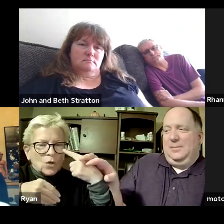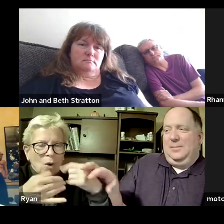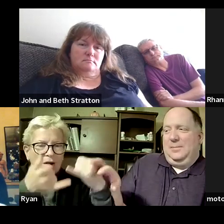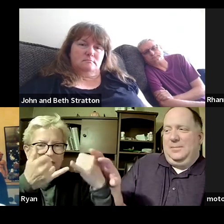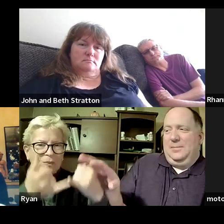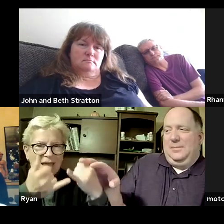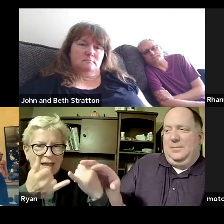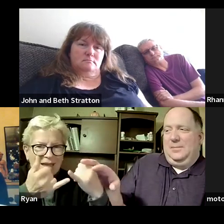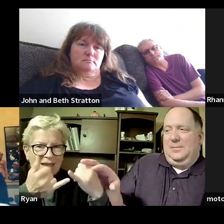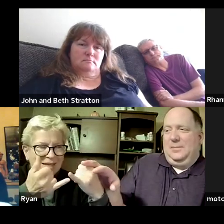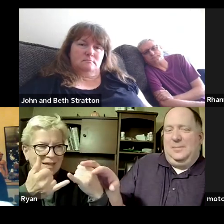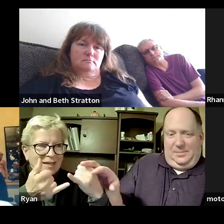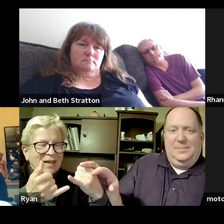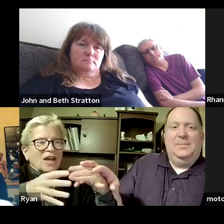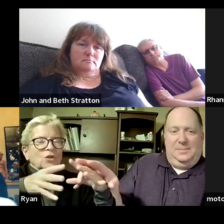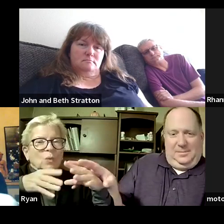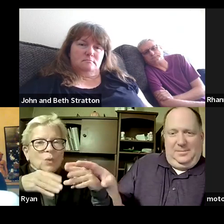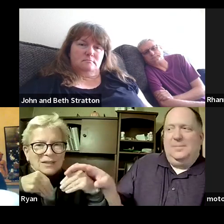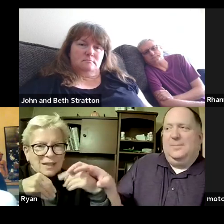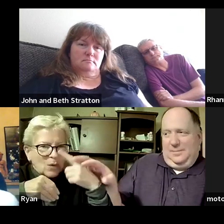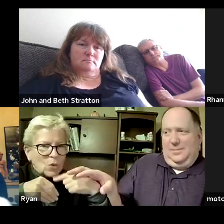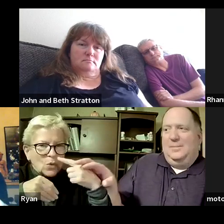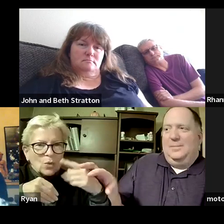accepting each other for who you will be in the future